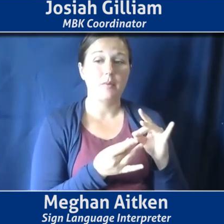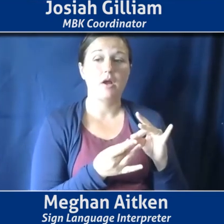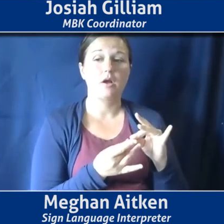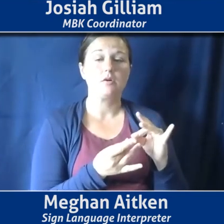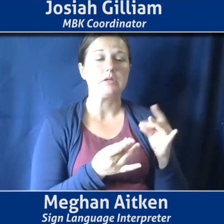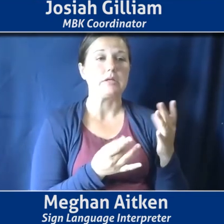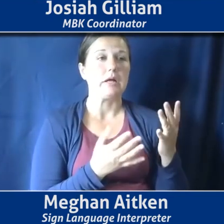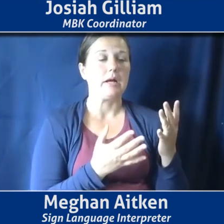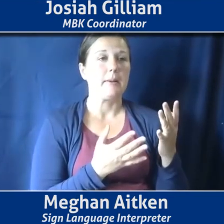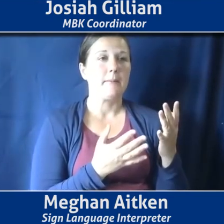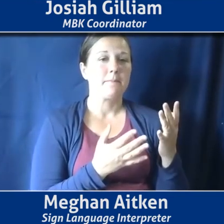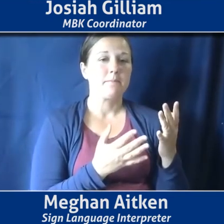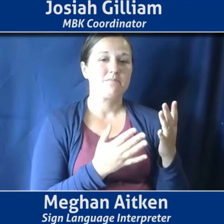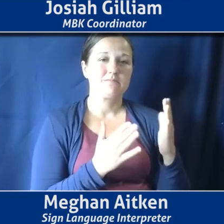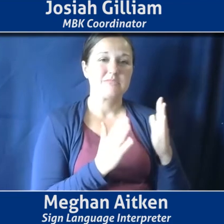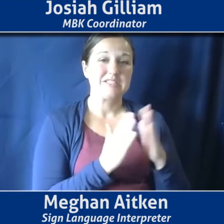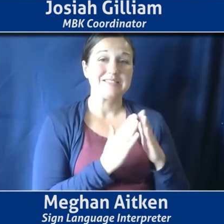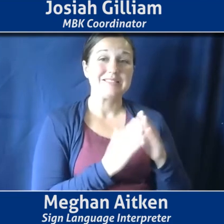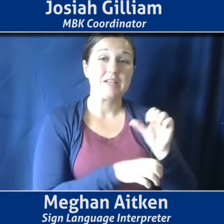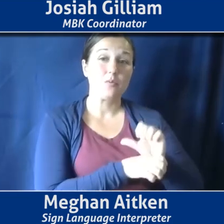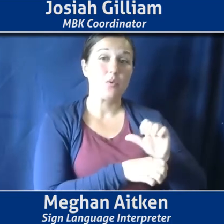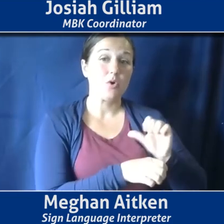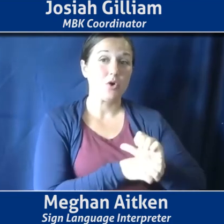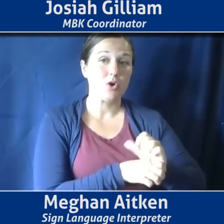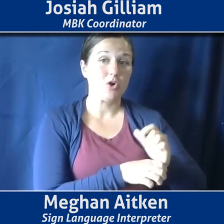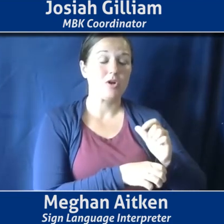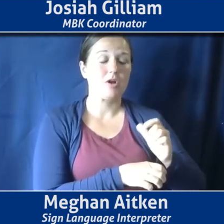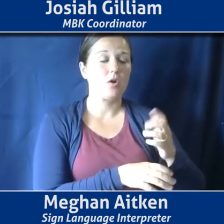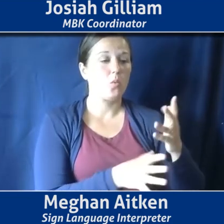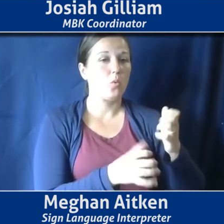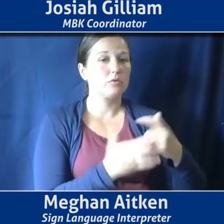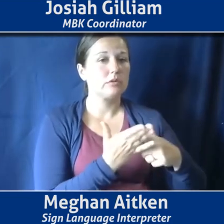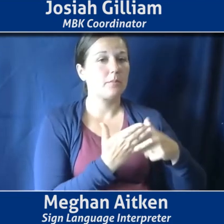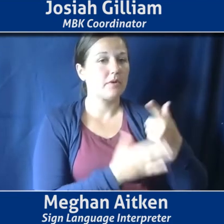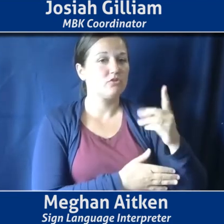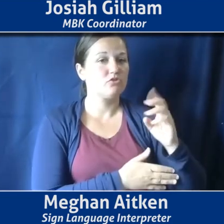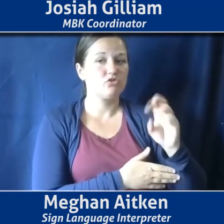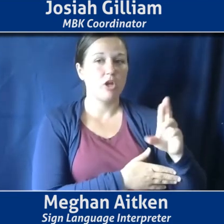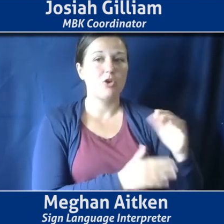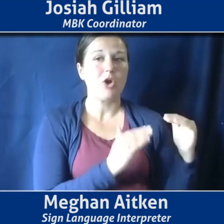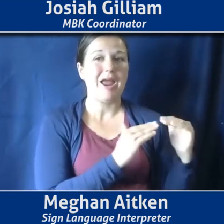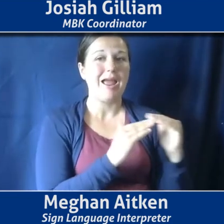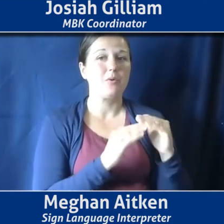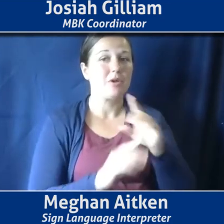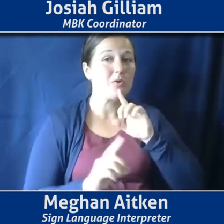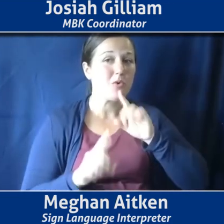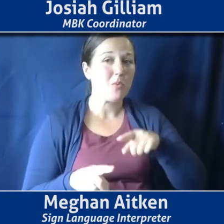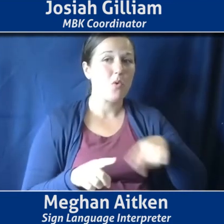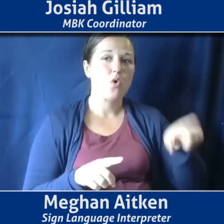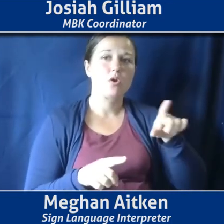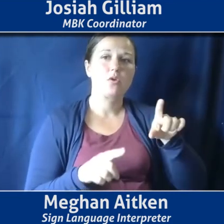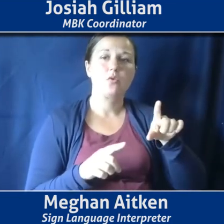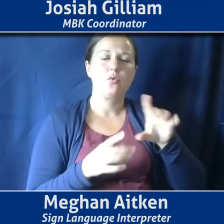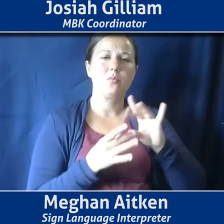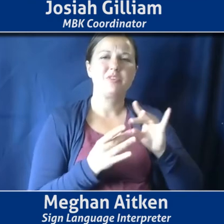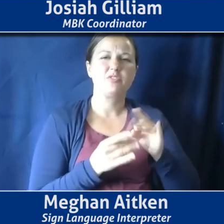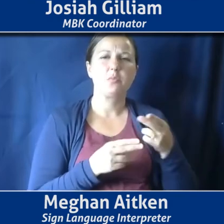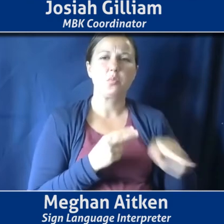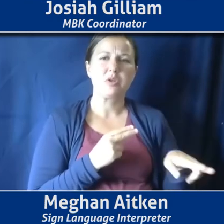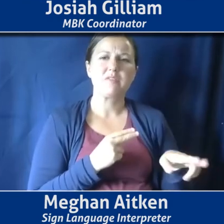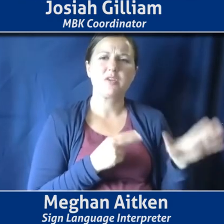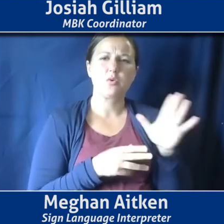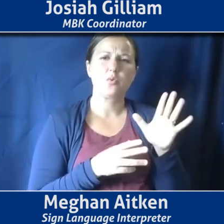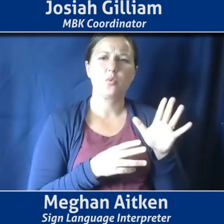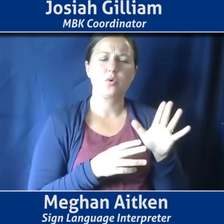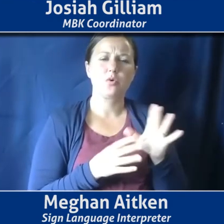work, uh, I'd like to talk about, uh, the gender equity report, uh, that was released. You mentioned it, um, briefly in your remarks last